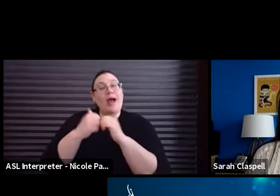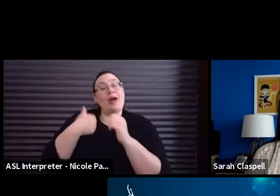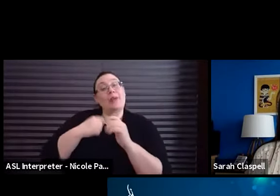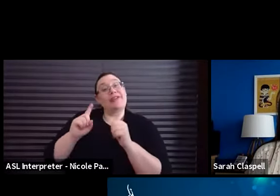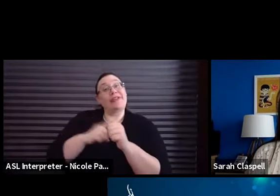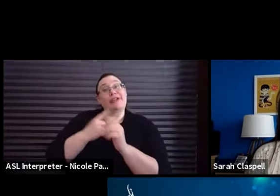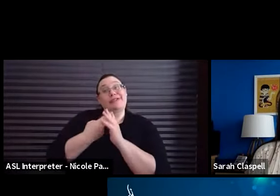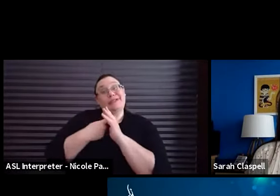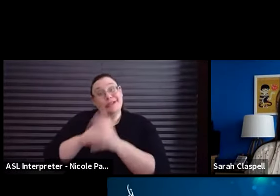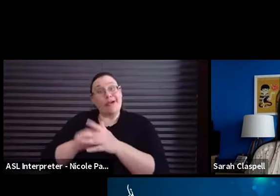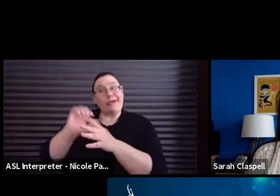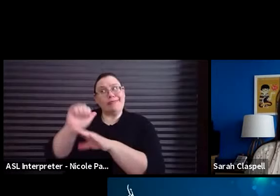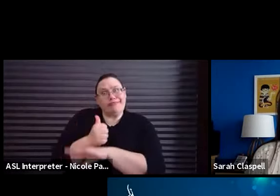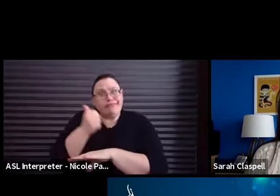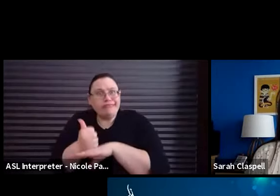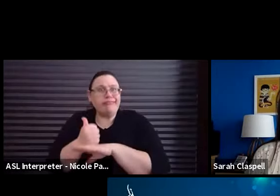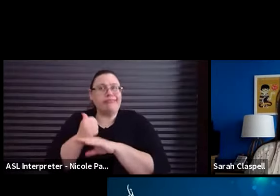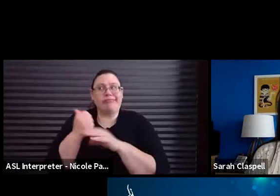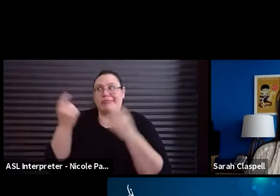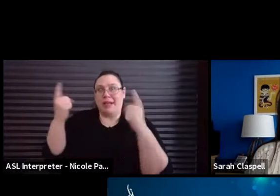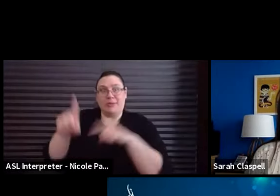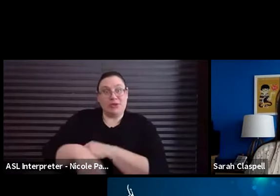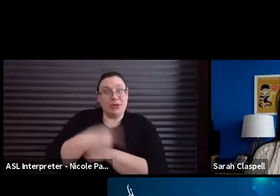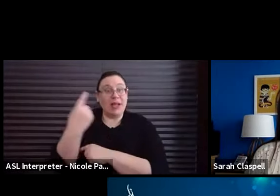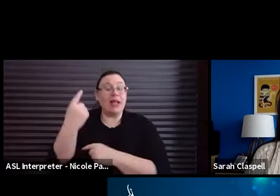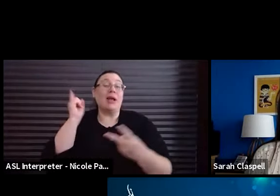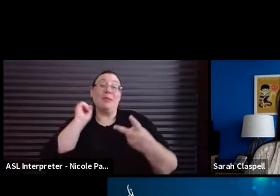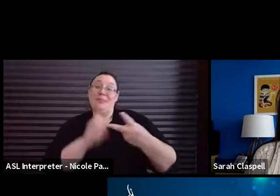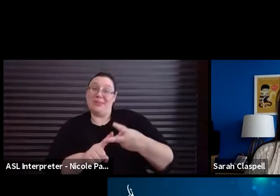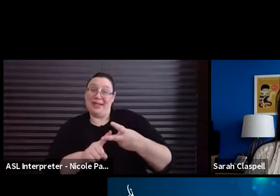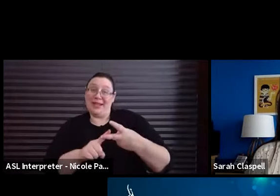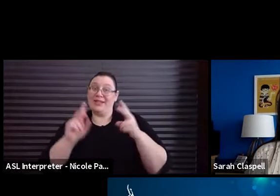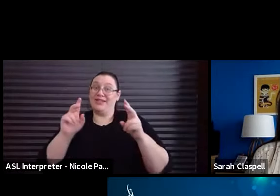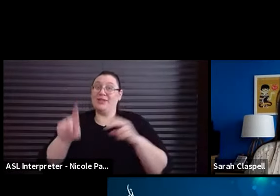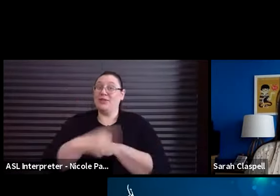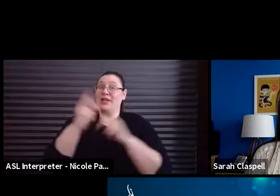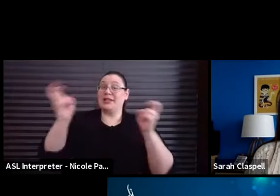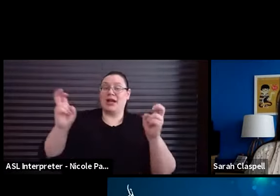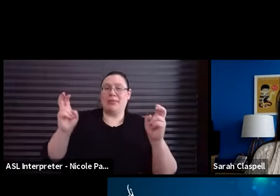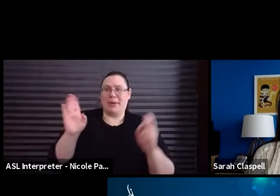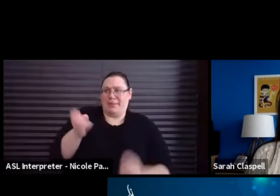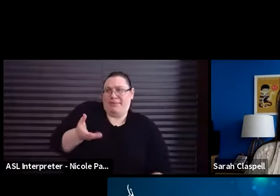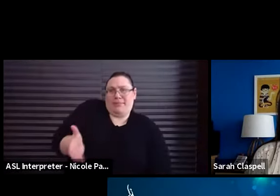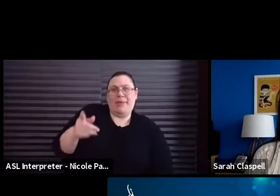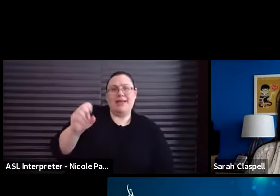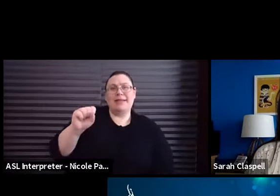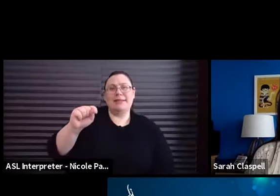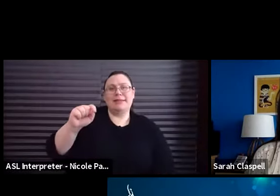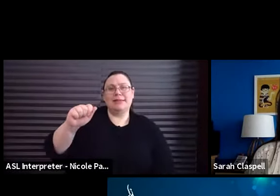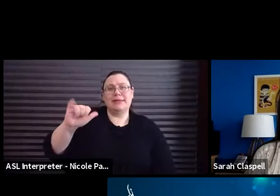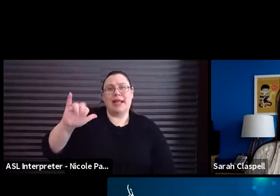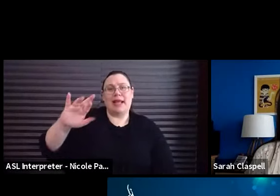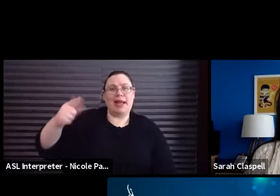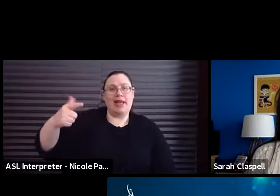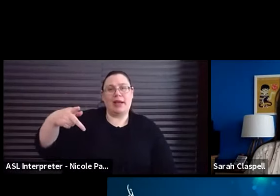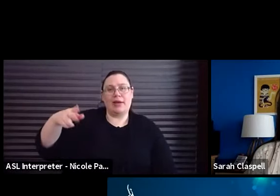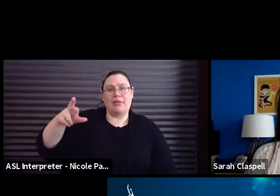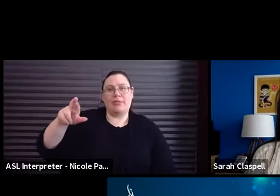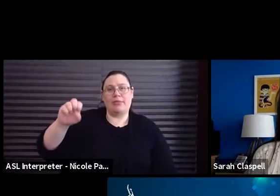got here. And also today's topic, which is staying present, how you can use your improv training for your acting.